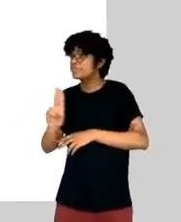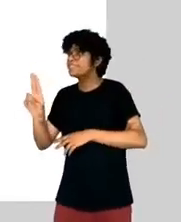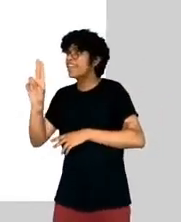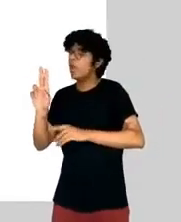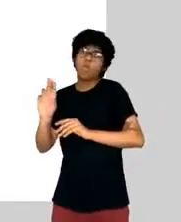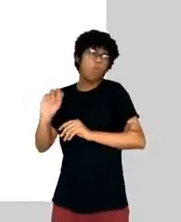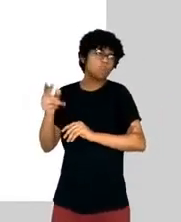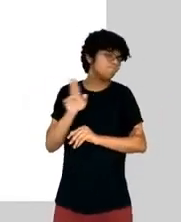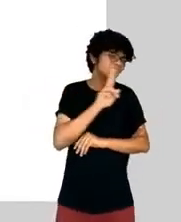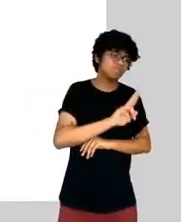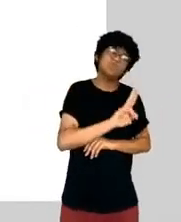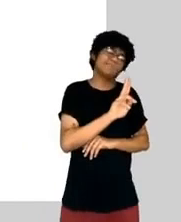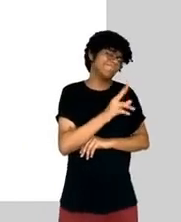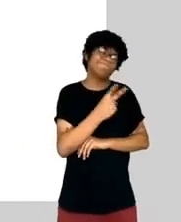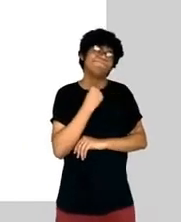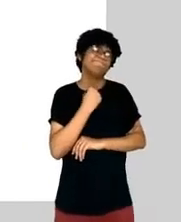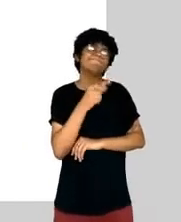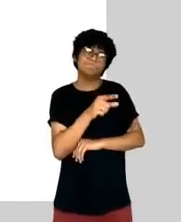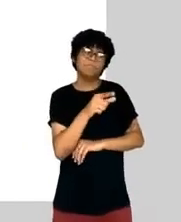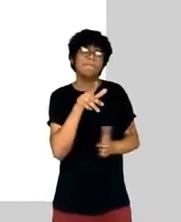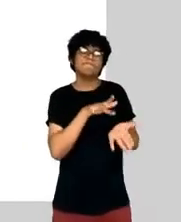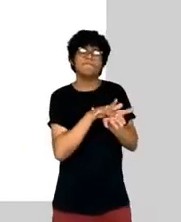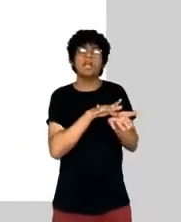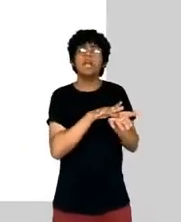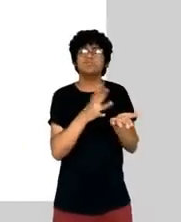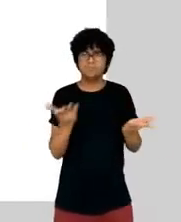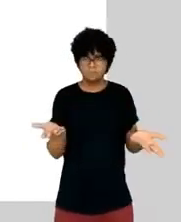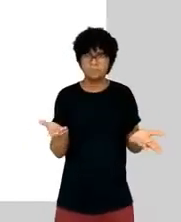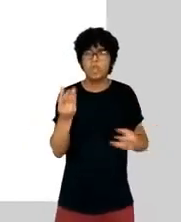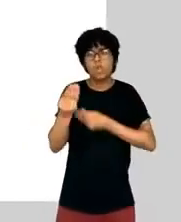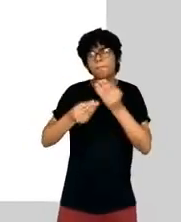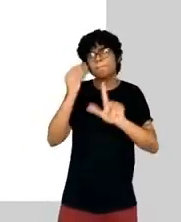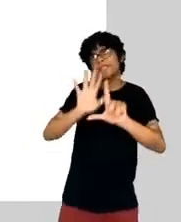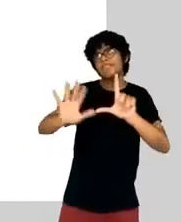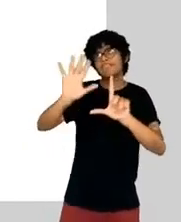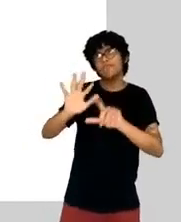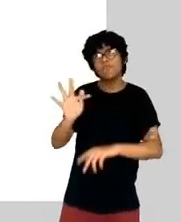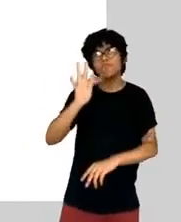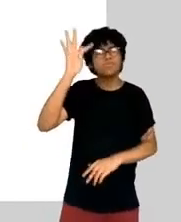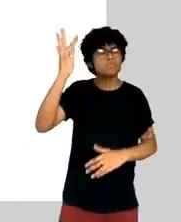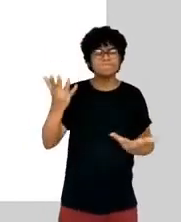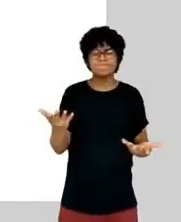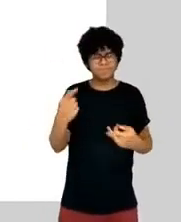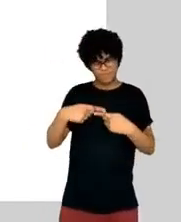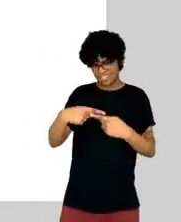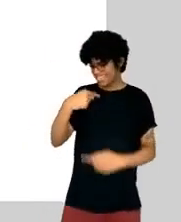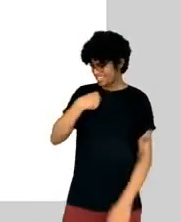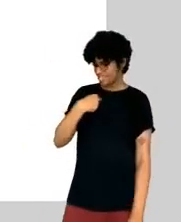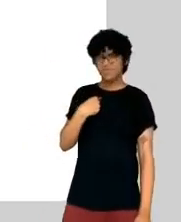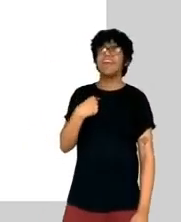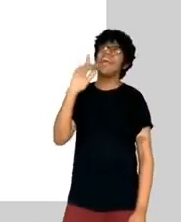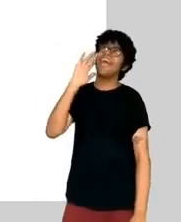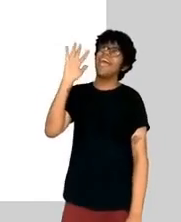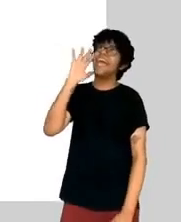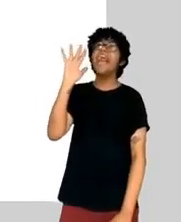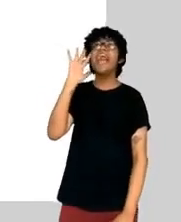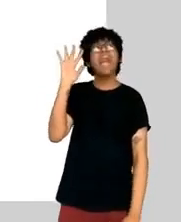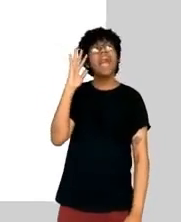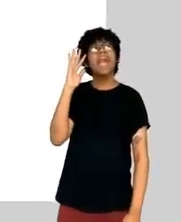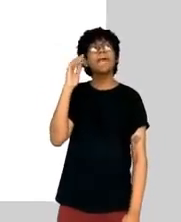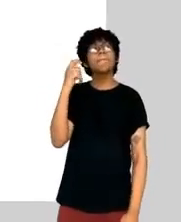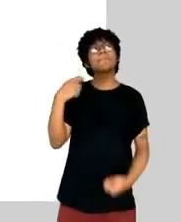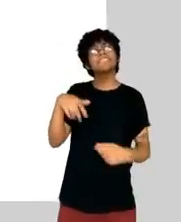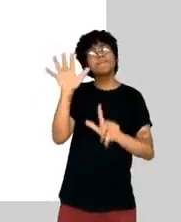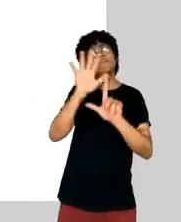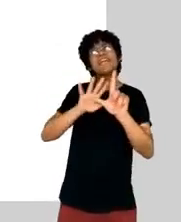So why do I want to do this? Why do we care about turning this tool into a platform that aggregates a lot